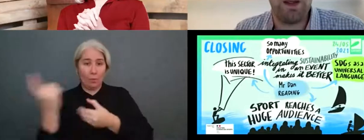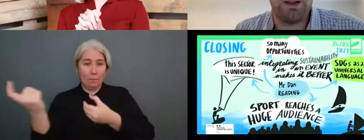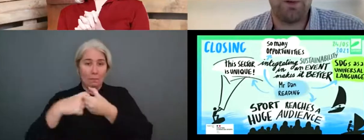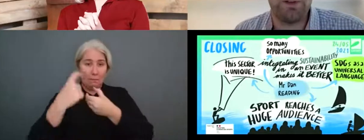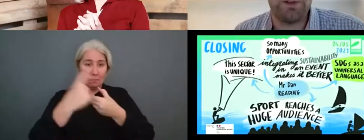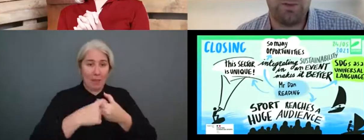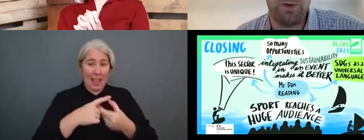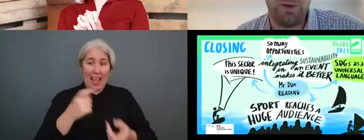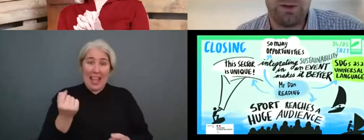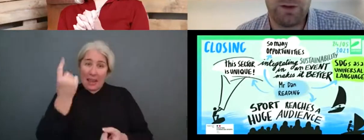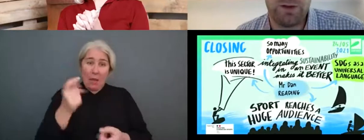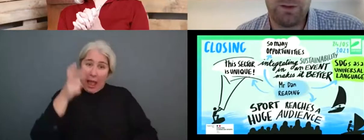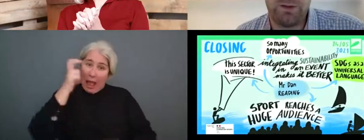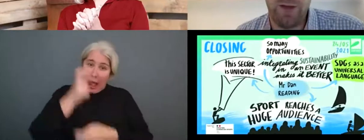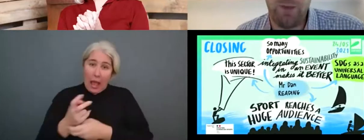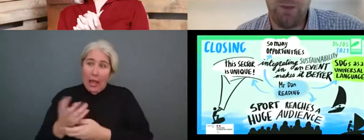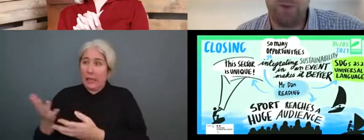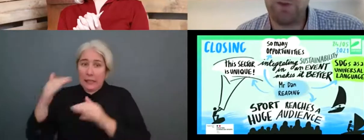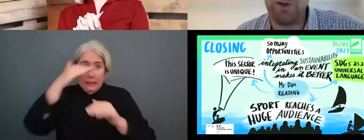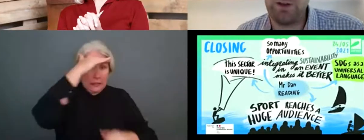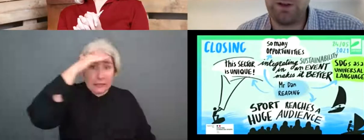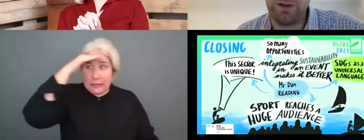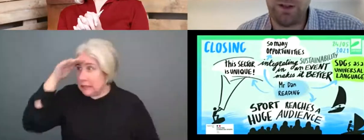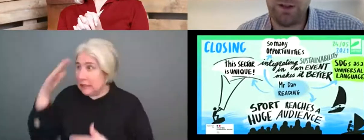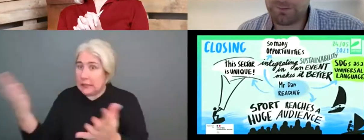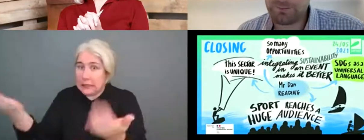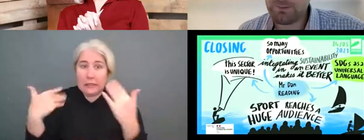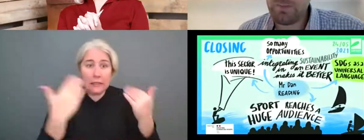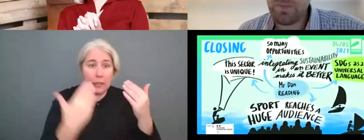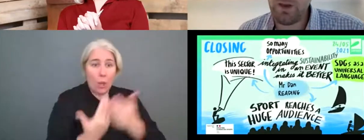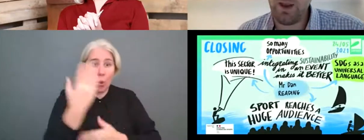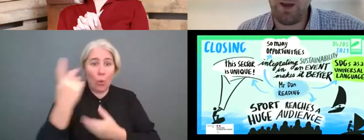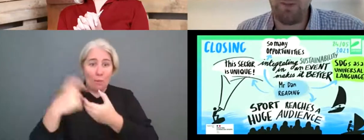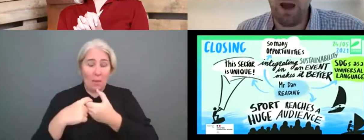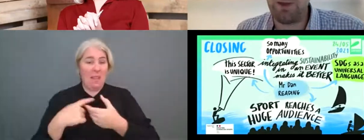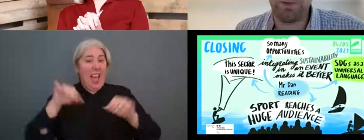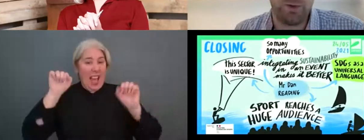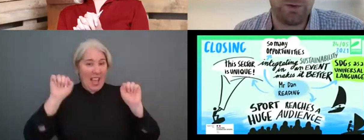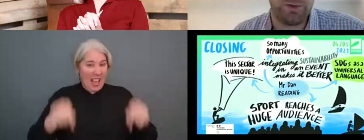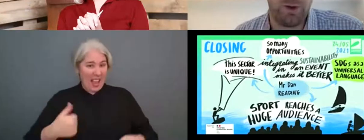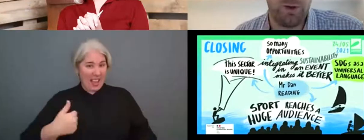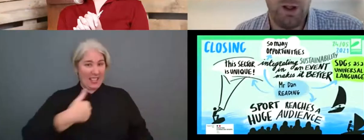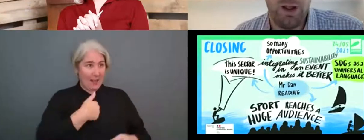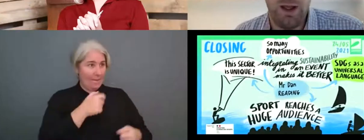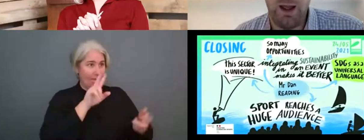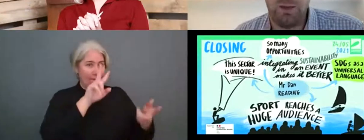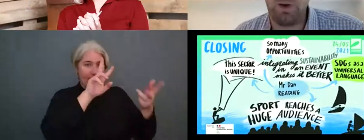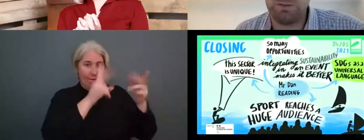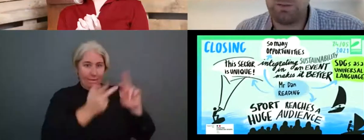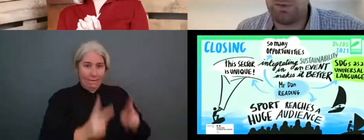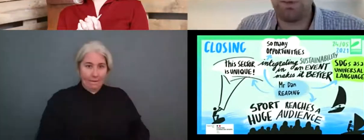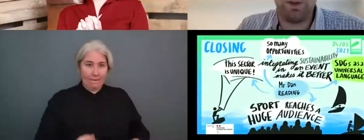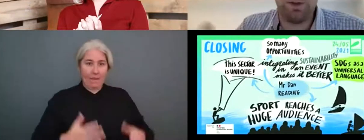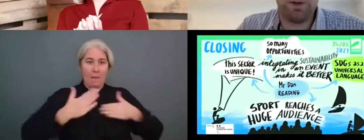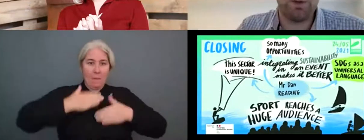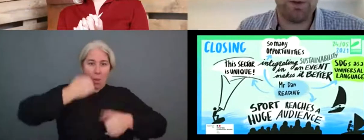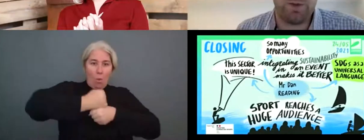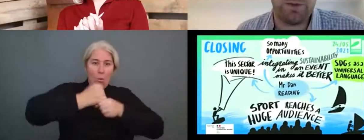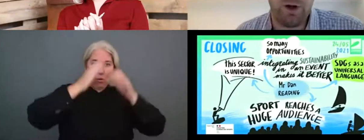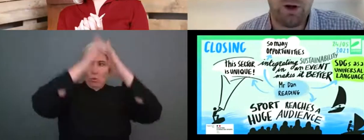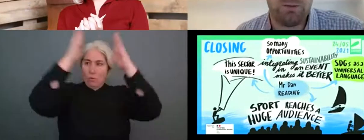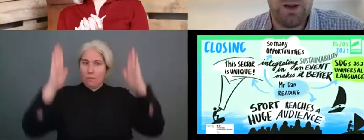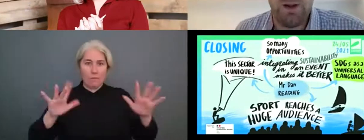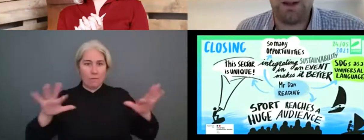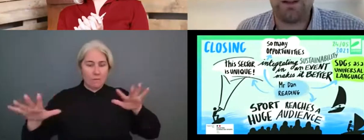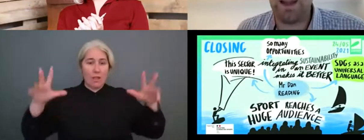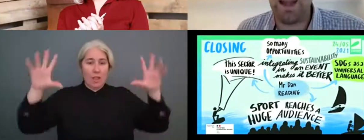sport, making it more sustainable. There's lots of, um, opportunities. And I think, um, other sports will, uh, well, the tools that